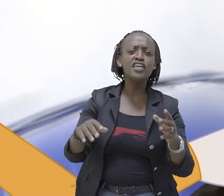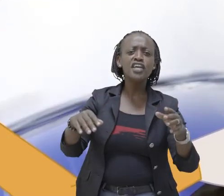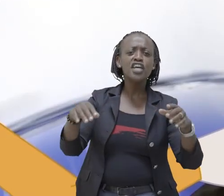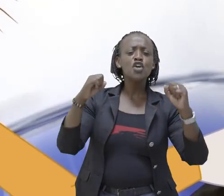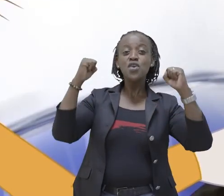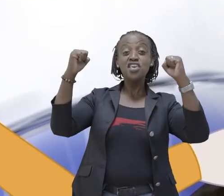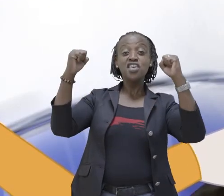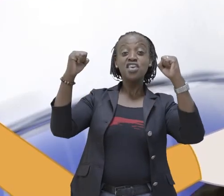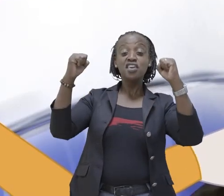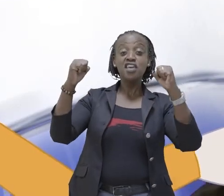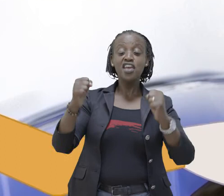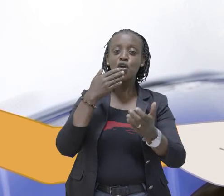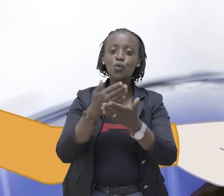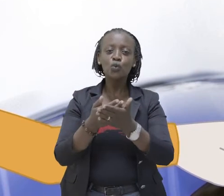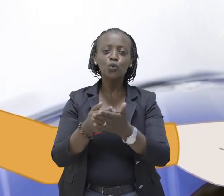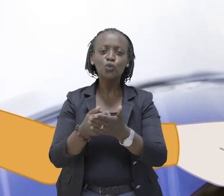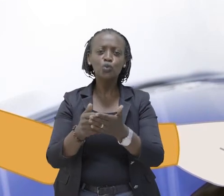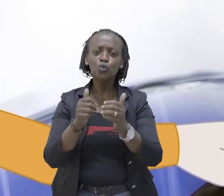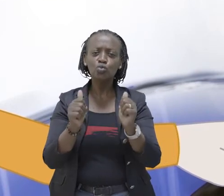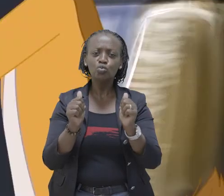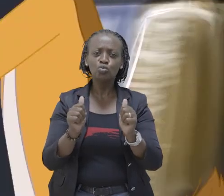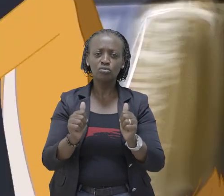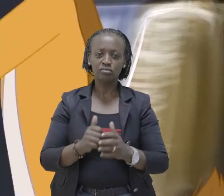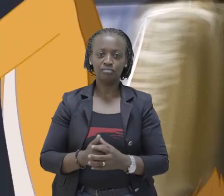Yuppie! That is very good news!